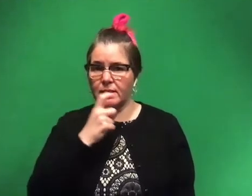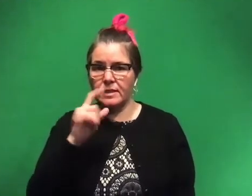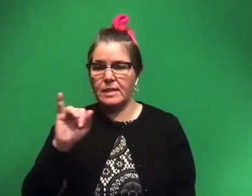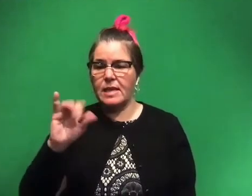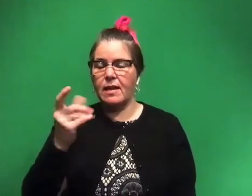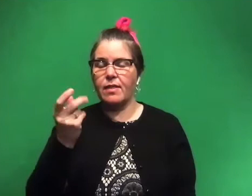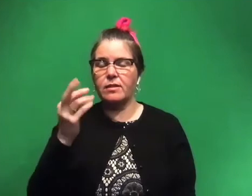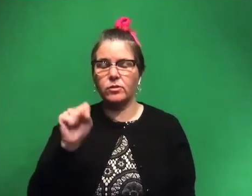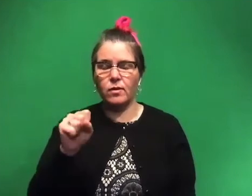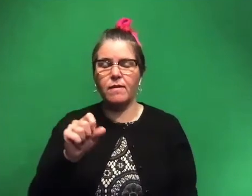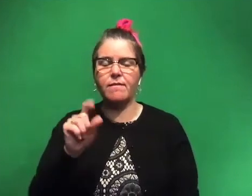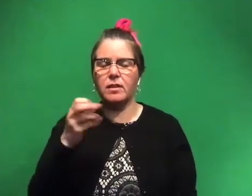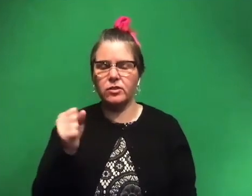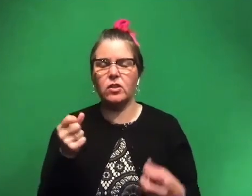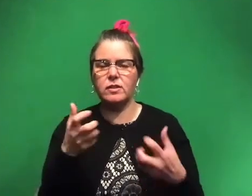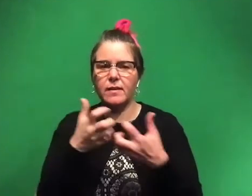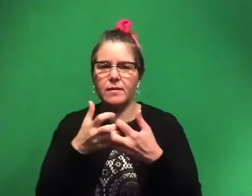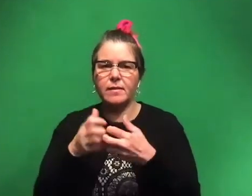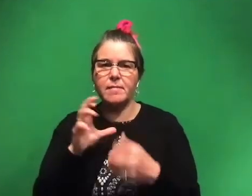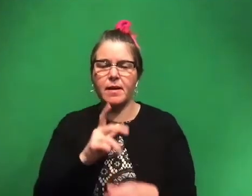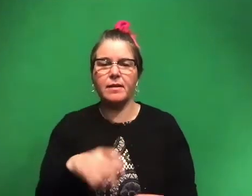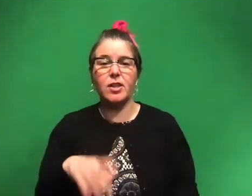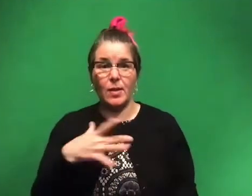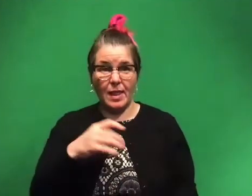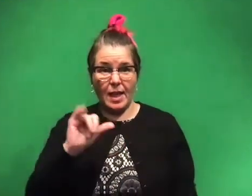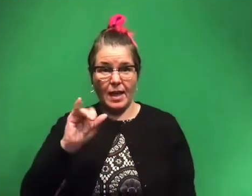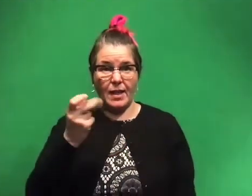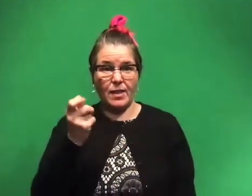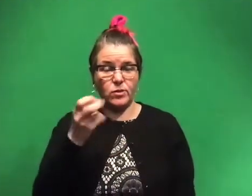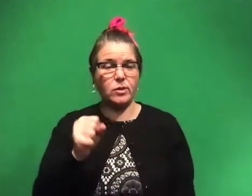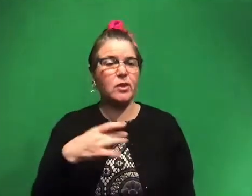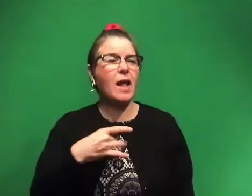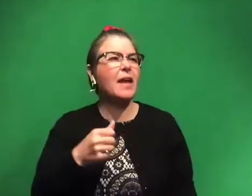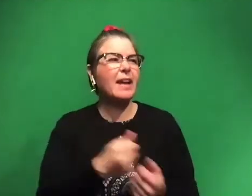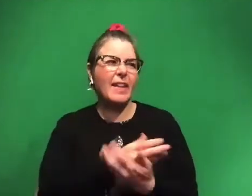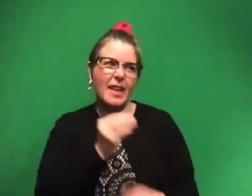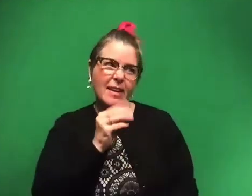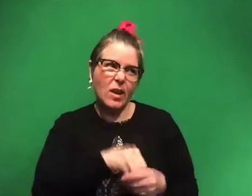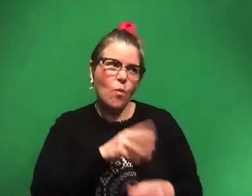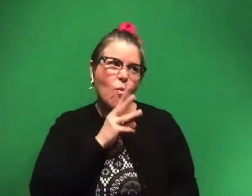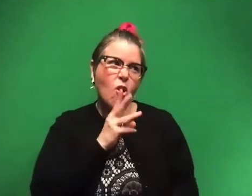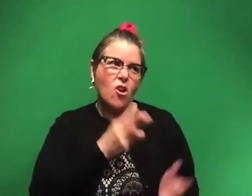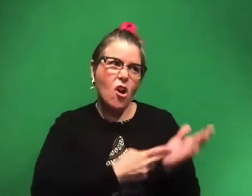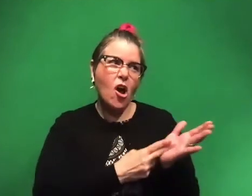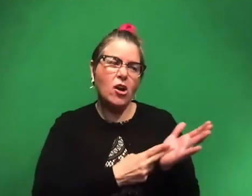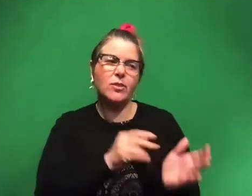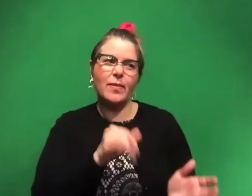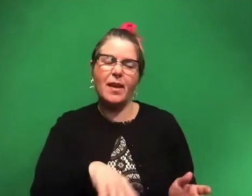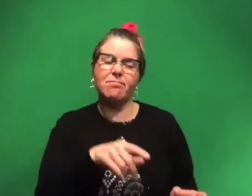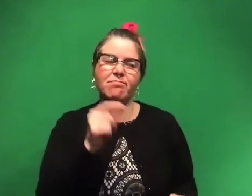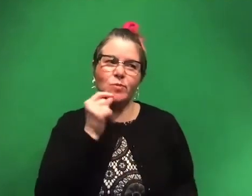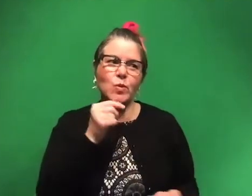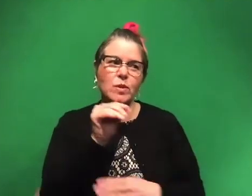fossils. I've puzzled back. Do you, are you, do you like ichthyosaurs? I like it in the water, honestly. So yeah, ichthyosaurs are super cool.